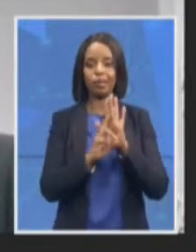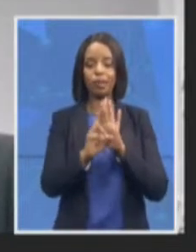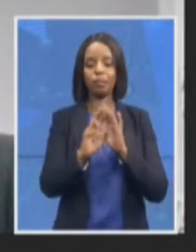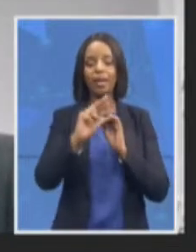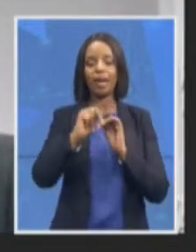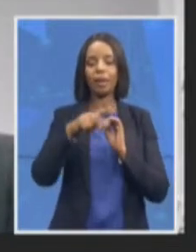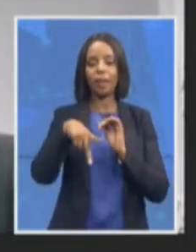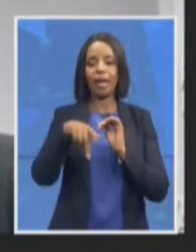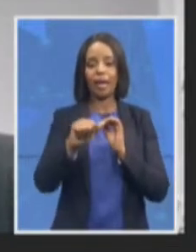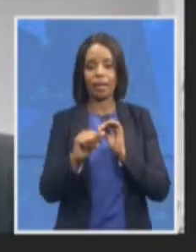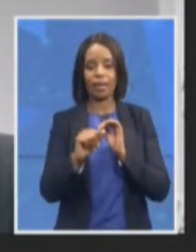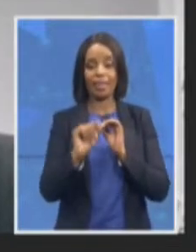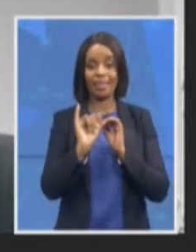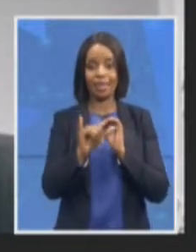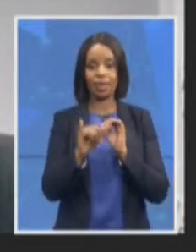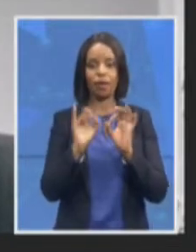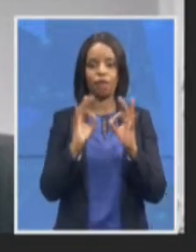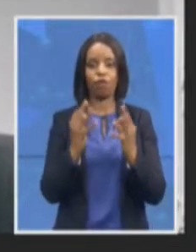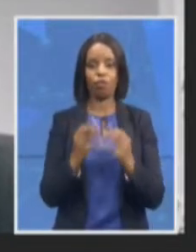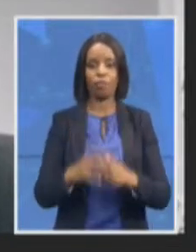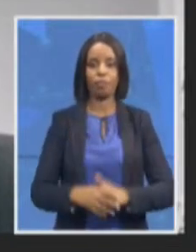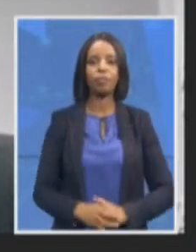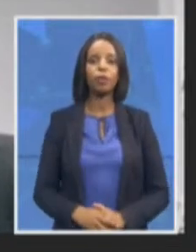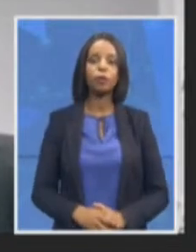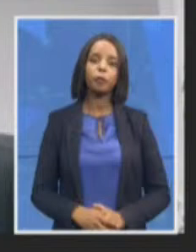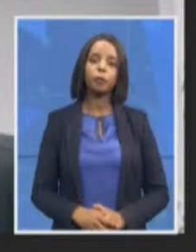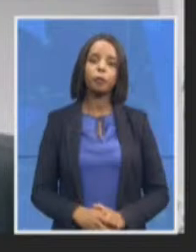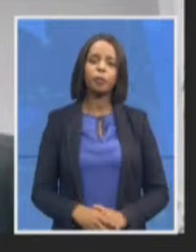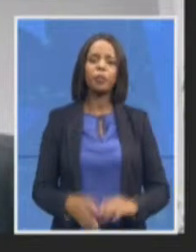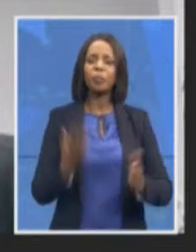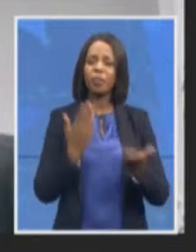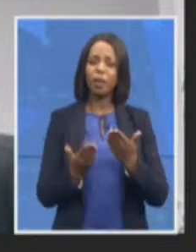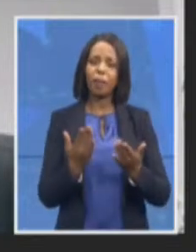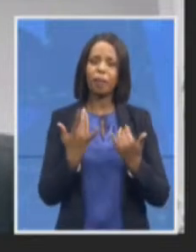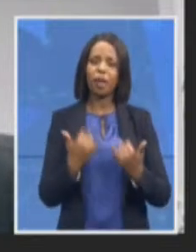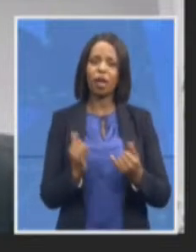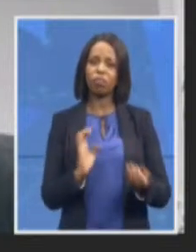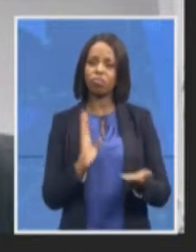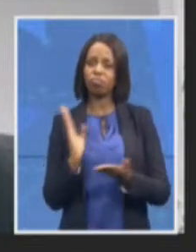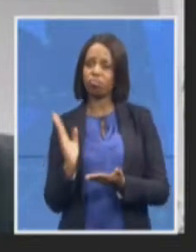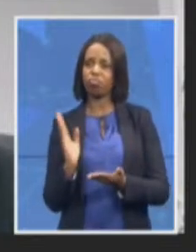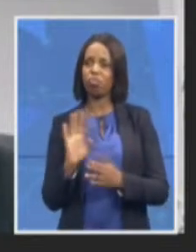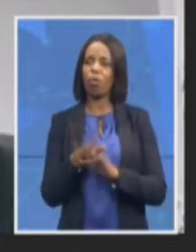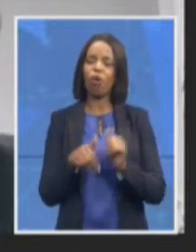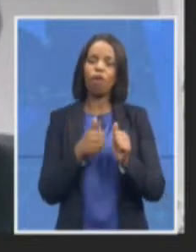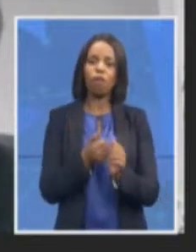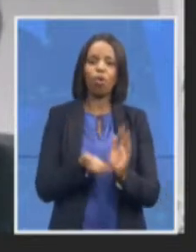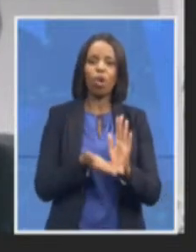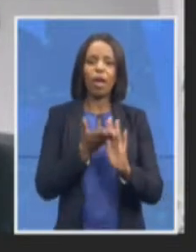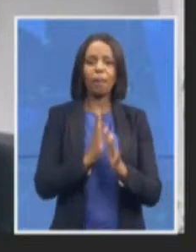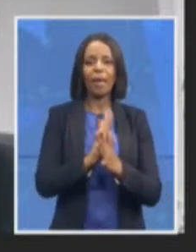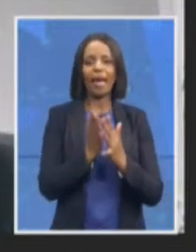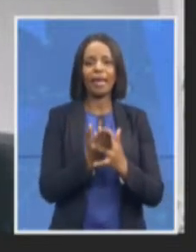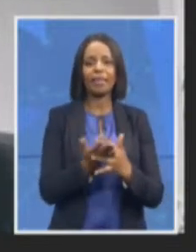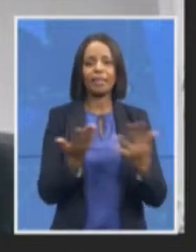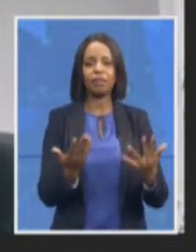Rodney can you perhaps come in on on the follow-up case on this TRC matter and I'll check if there's anything outstanding.